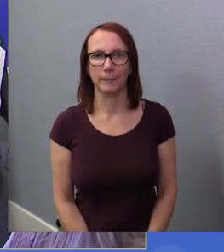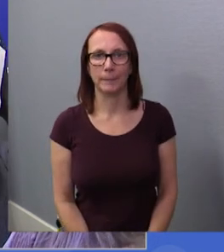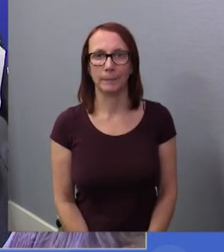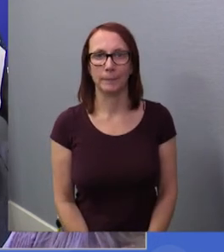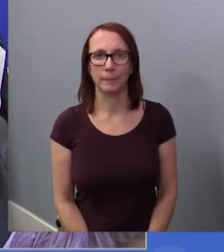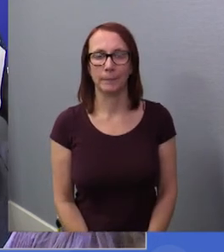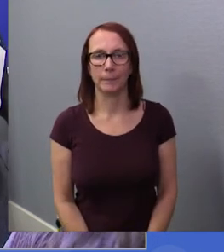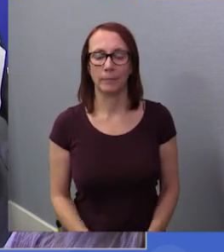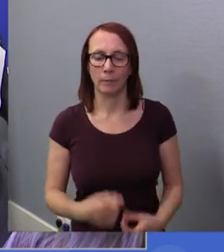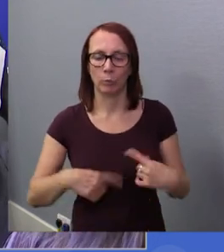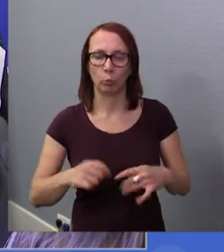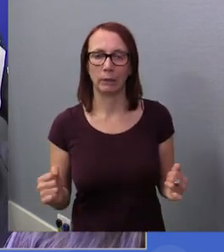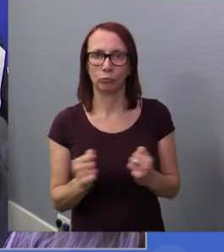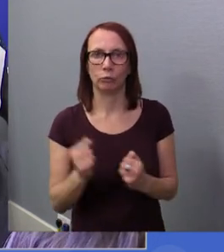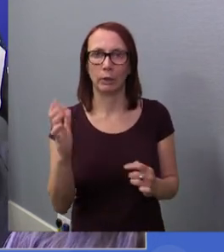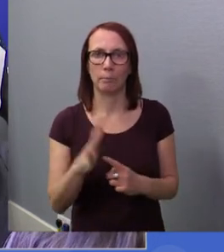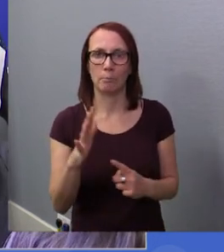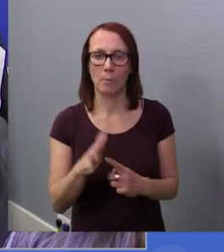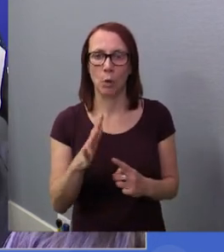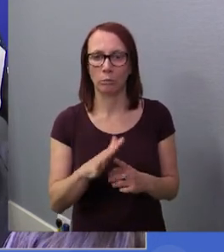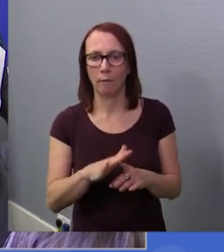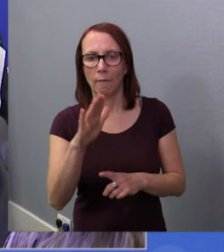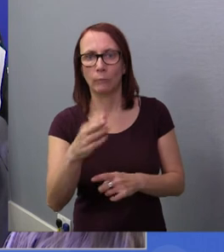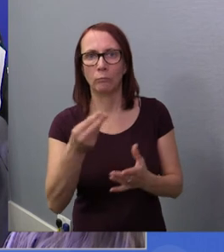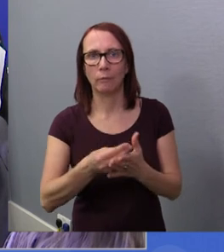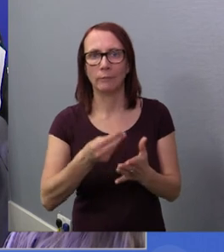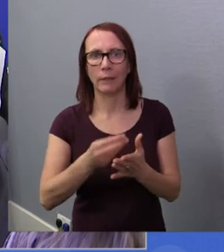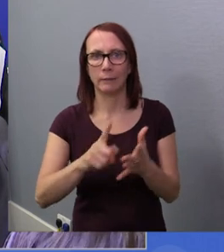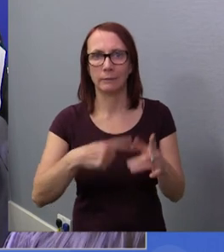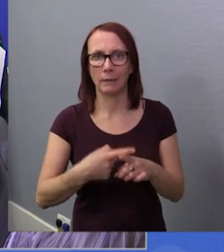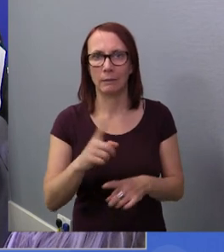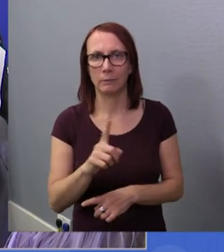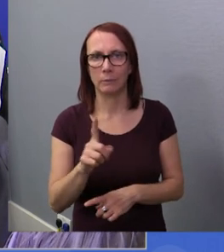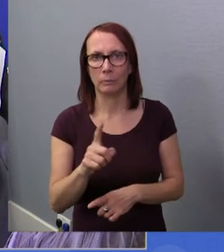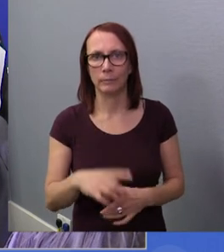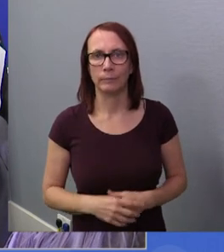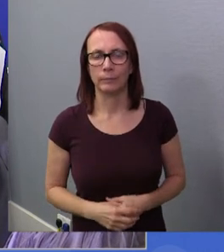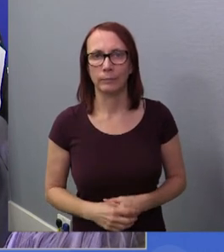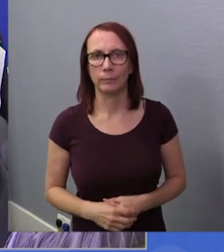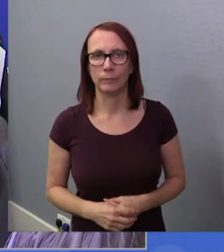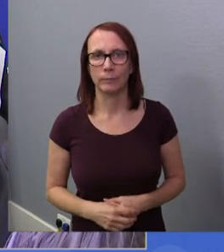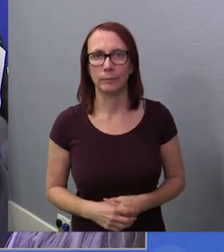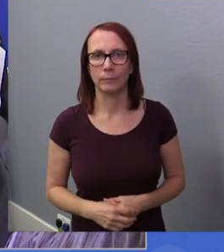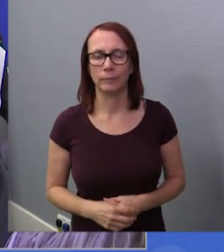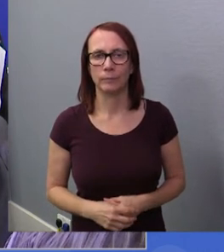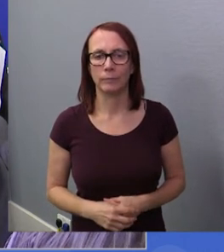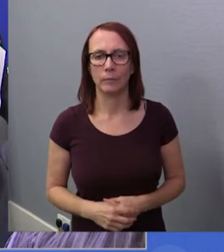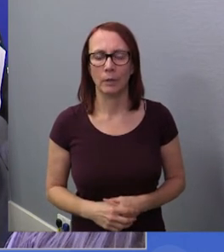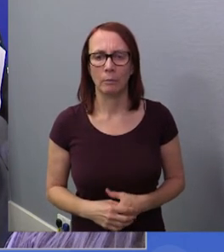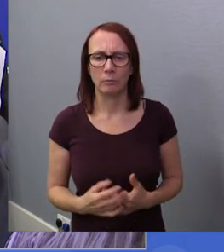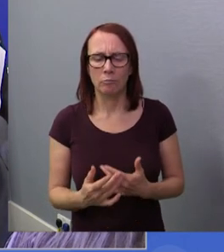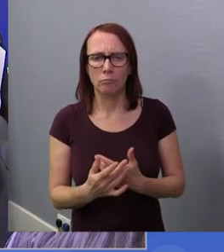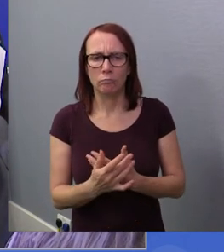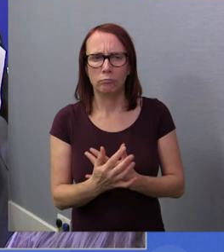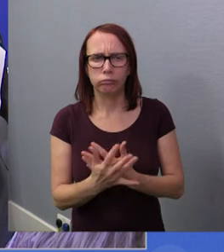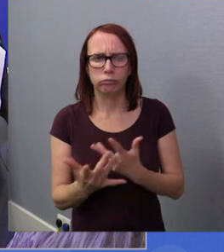The finding that we agree is important is considering Scotland's finances and tax choices as there have been lots of useful